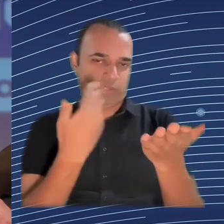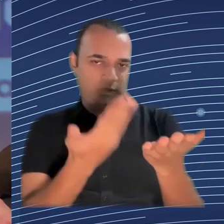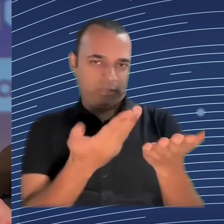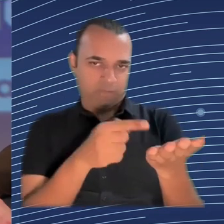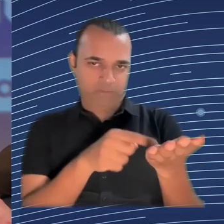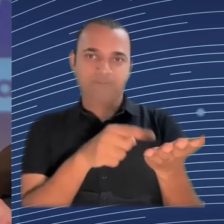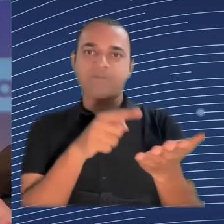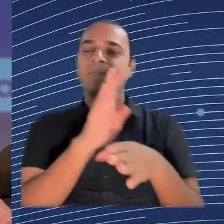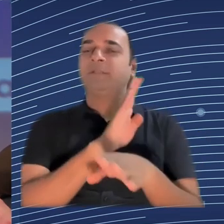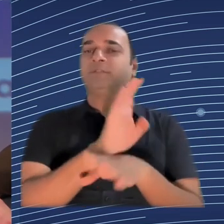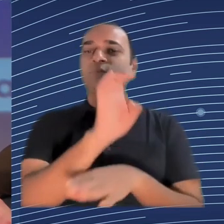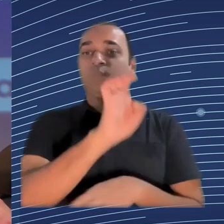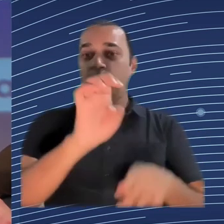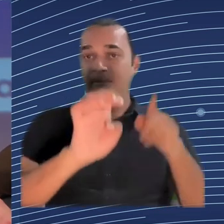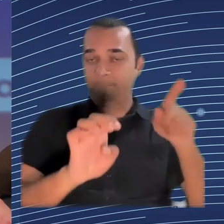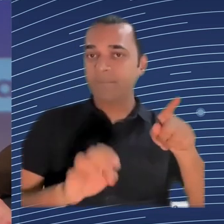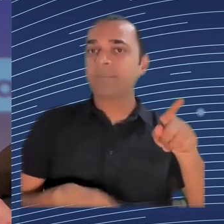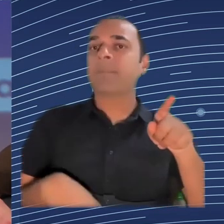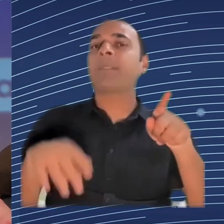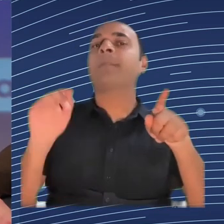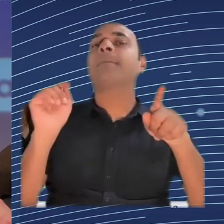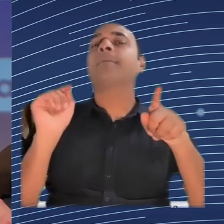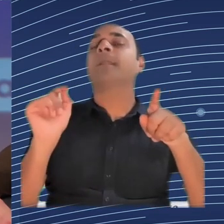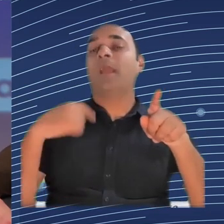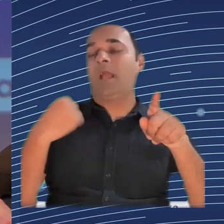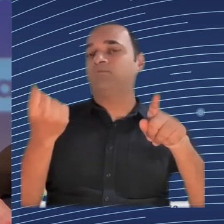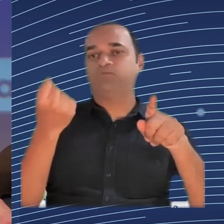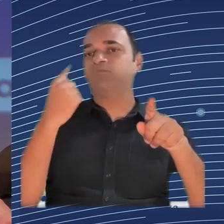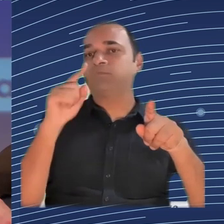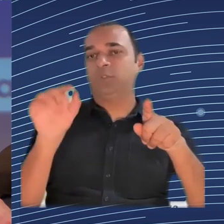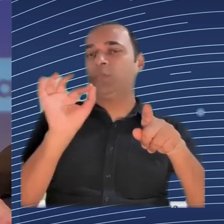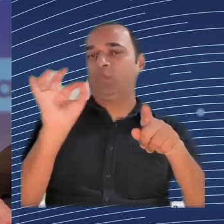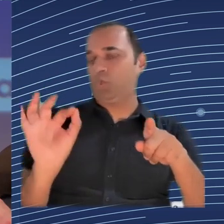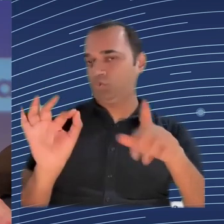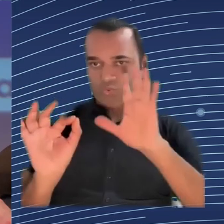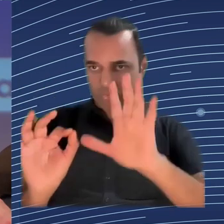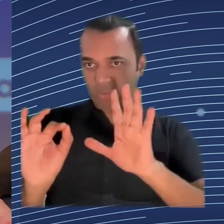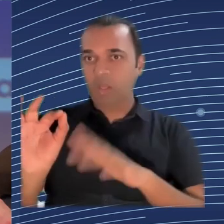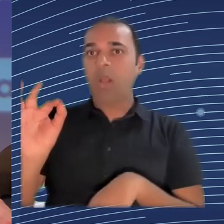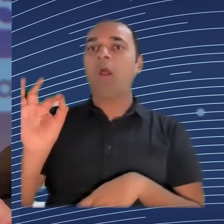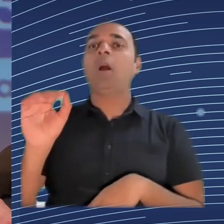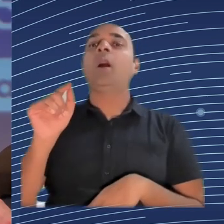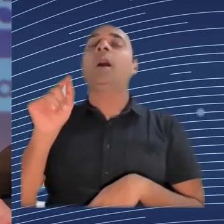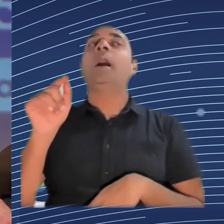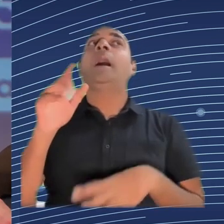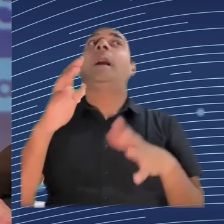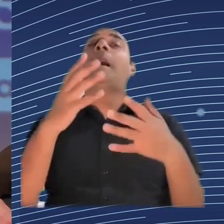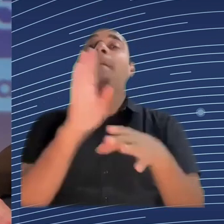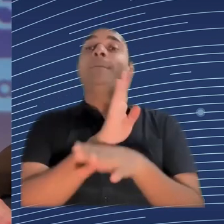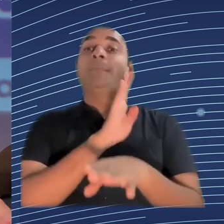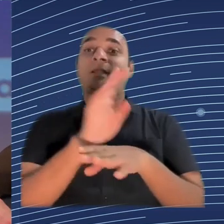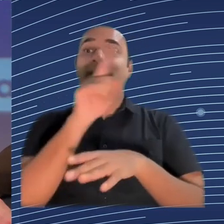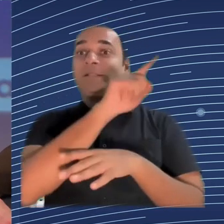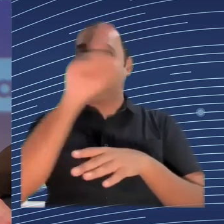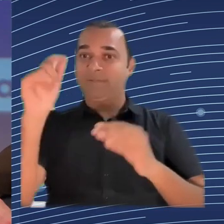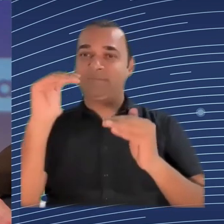there are two points to think about. First of all, sometimes the product will be customized to the company, and the larger the